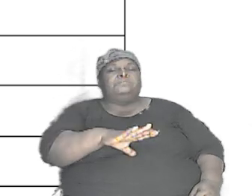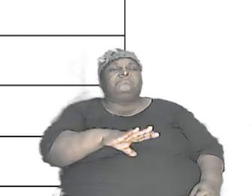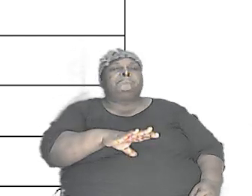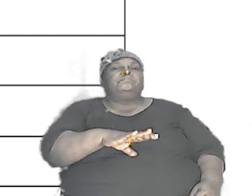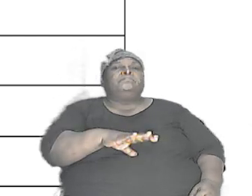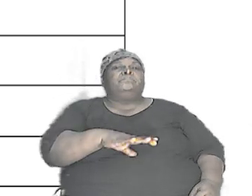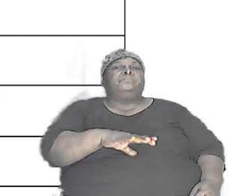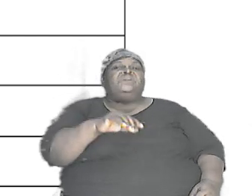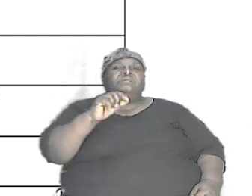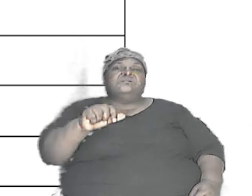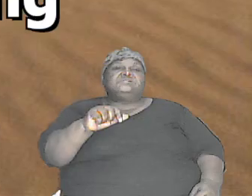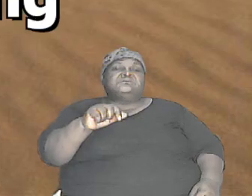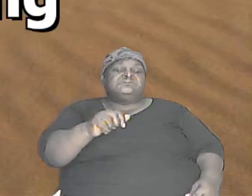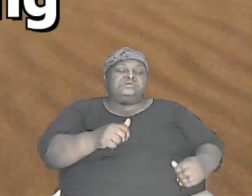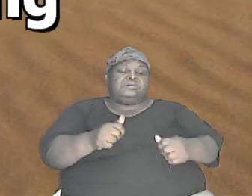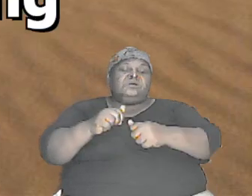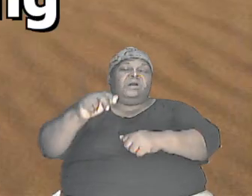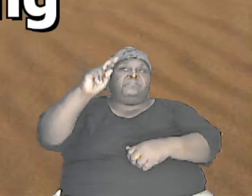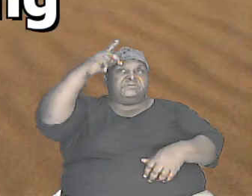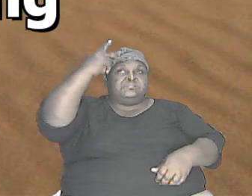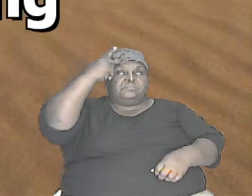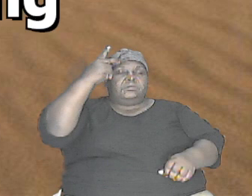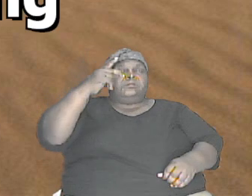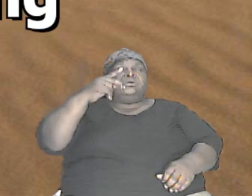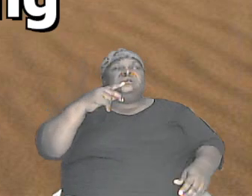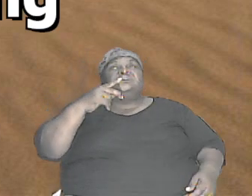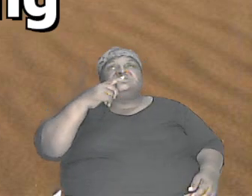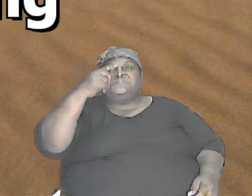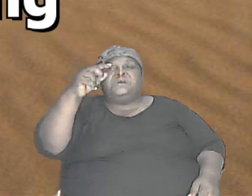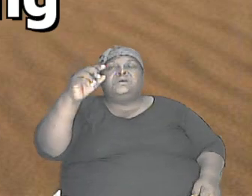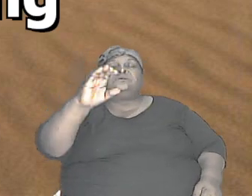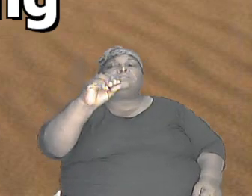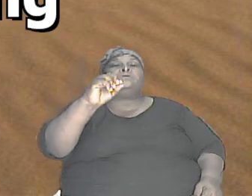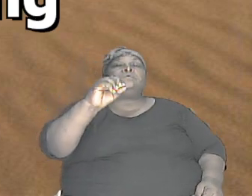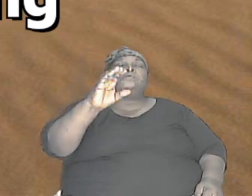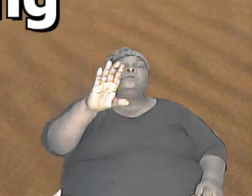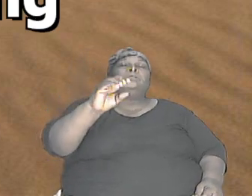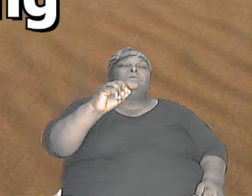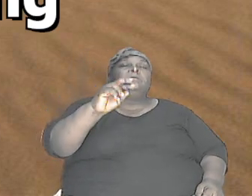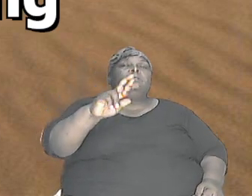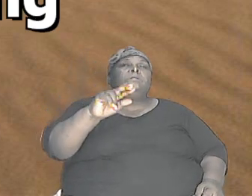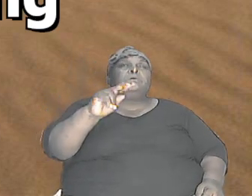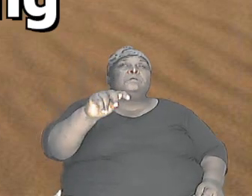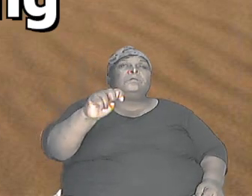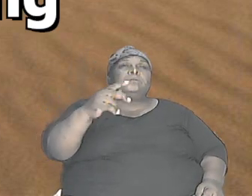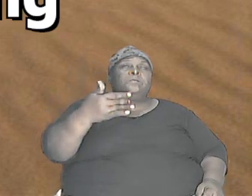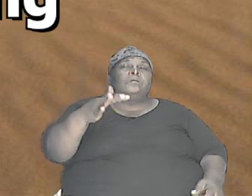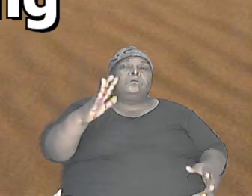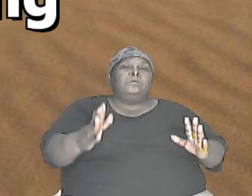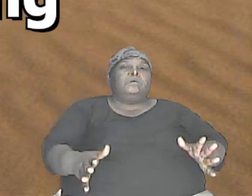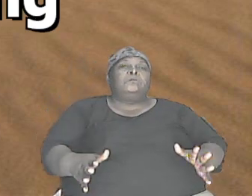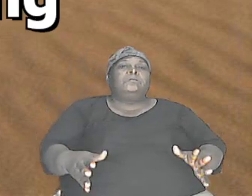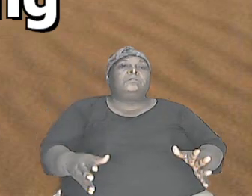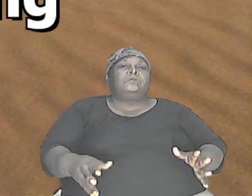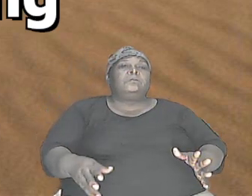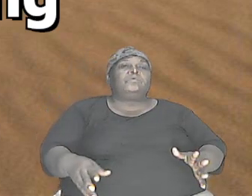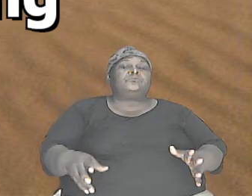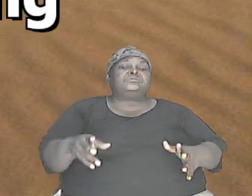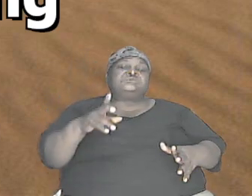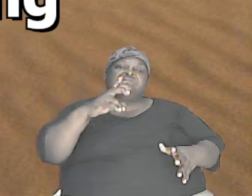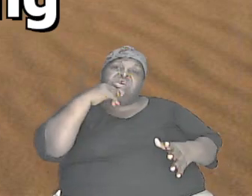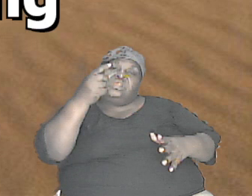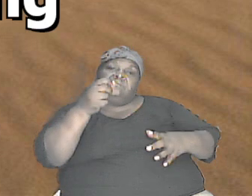is the apostle Paul speaking to the Corinthians and he was outlining some doctrinal